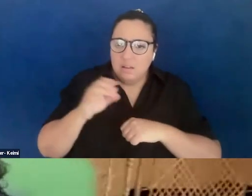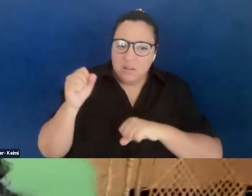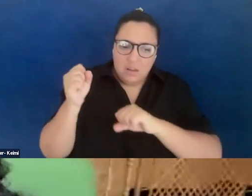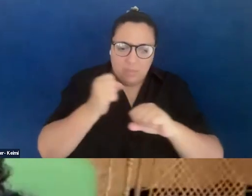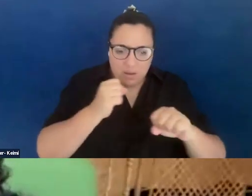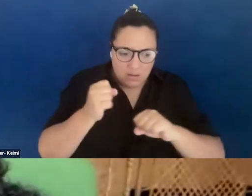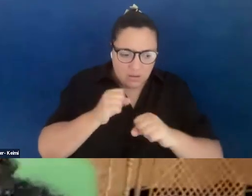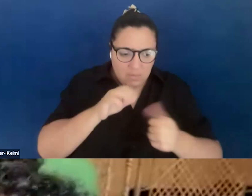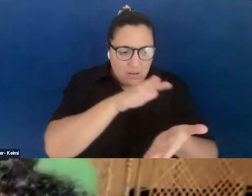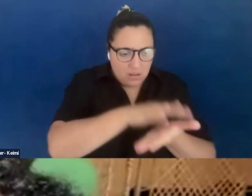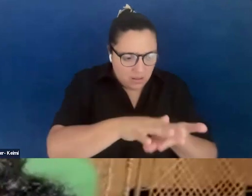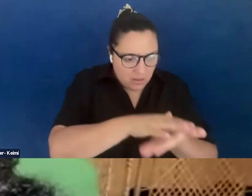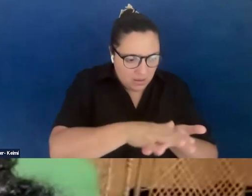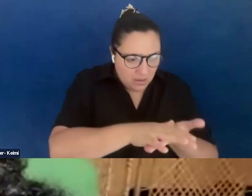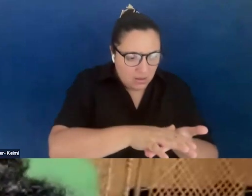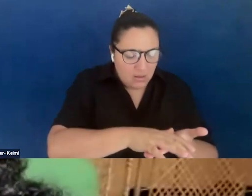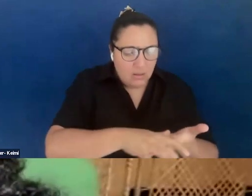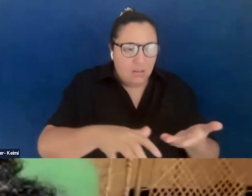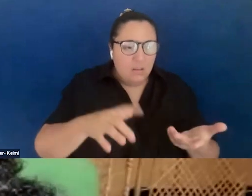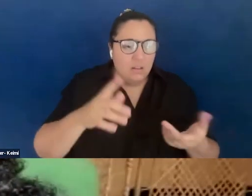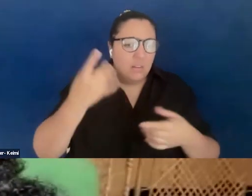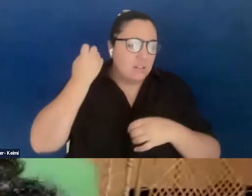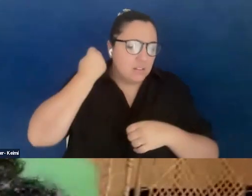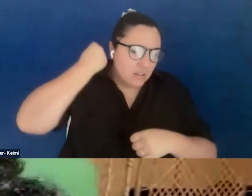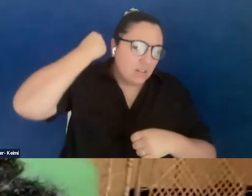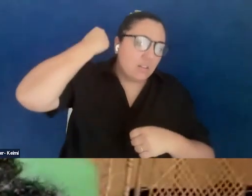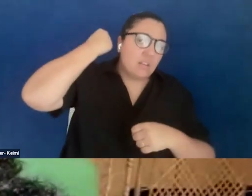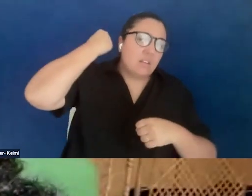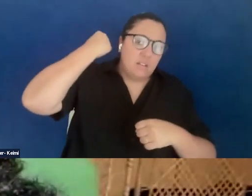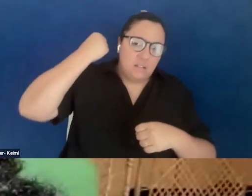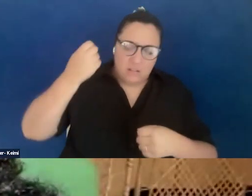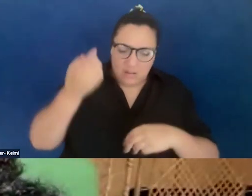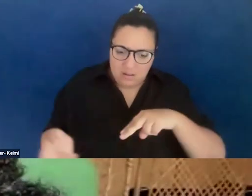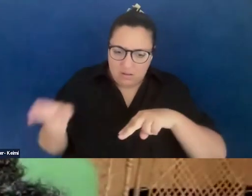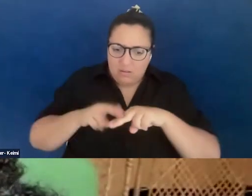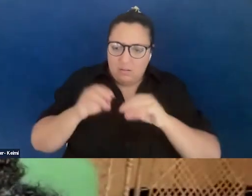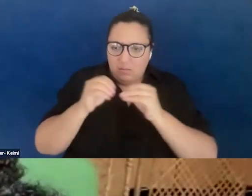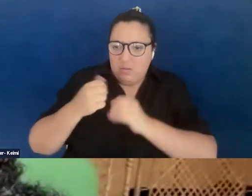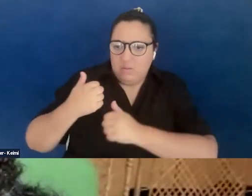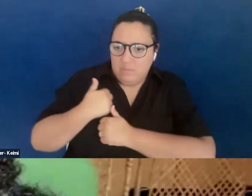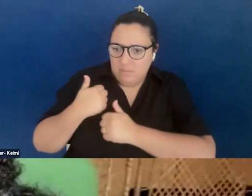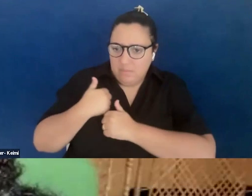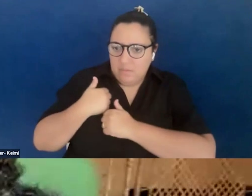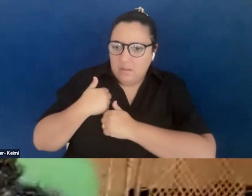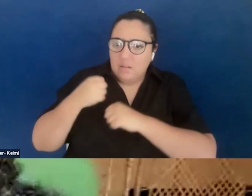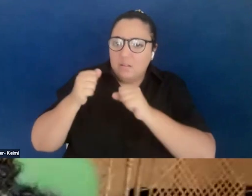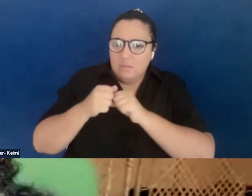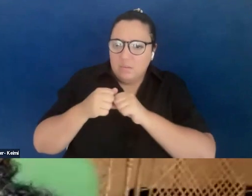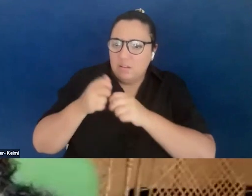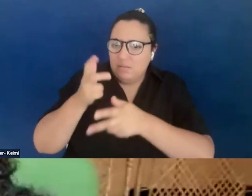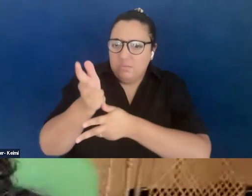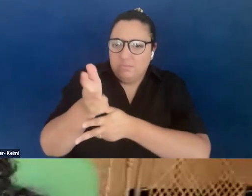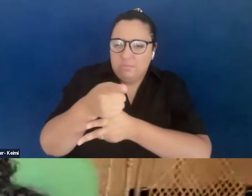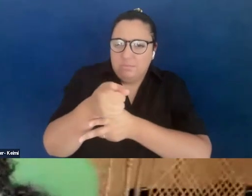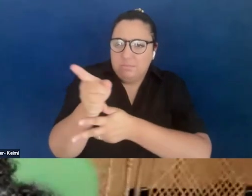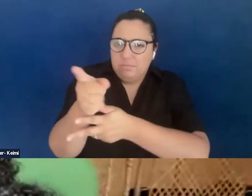noose, to step up military pressure, to ring around civilian streets with tanks, those who dare to close